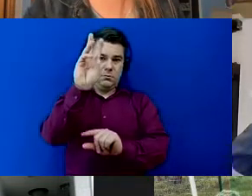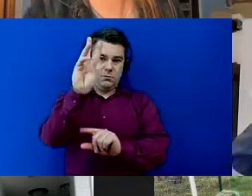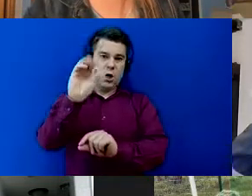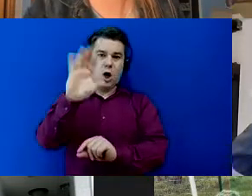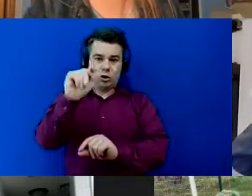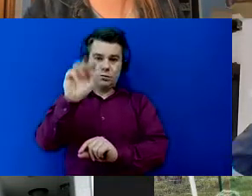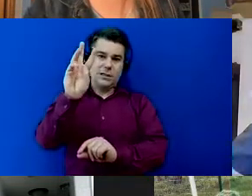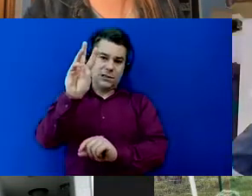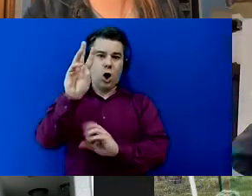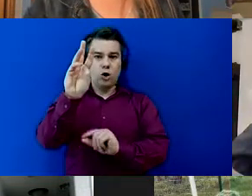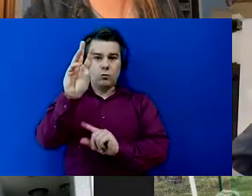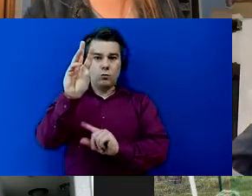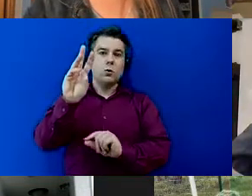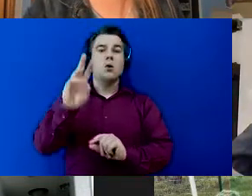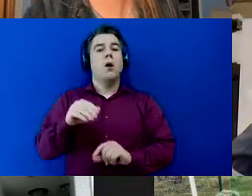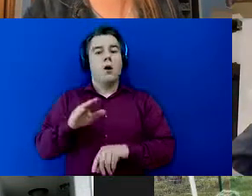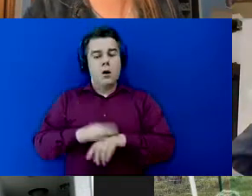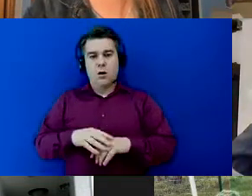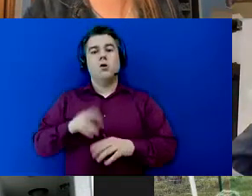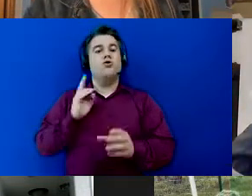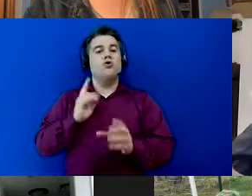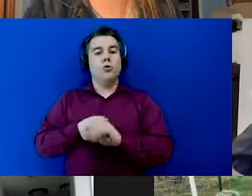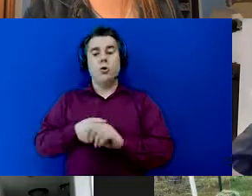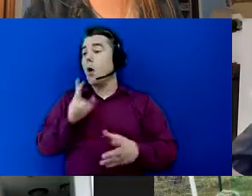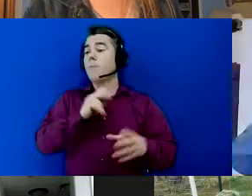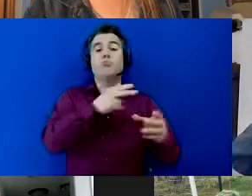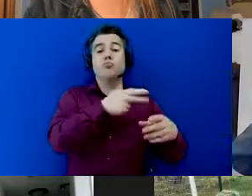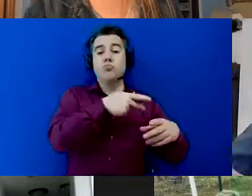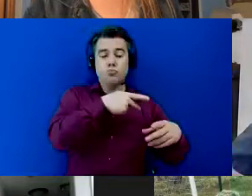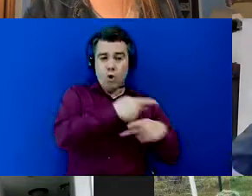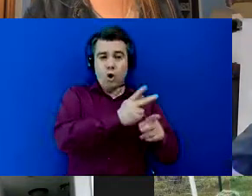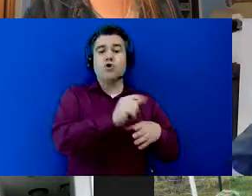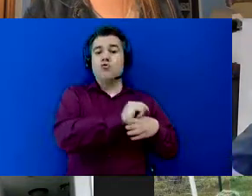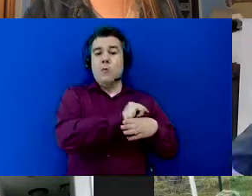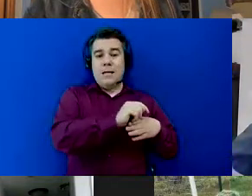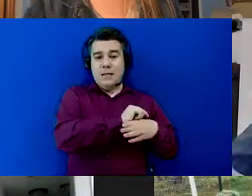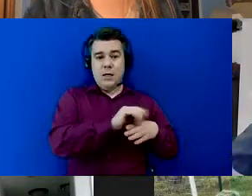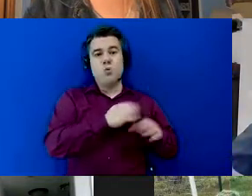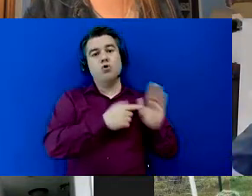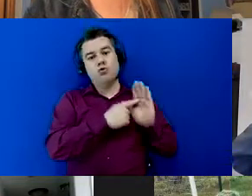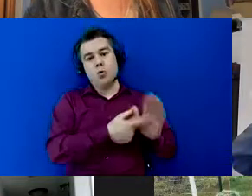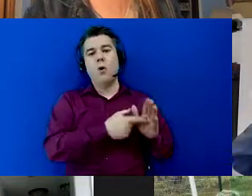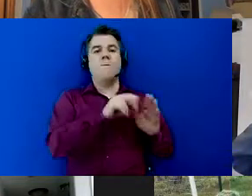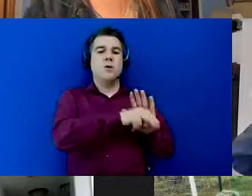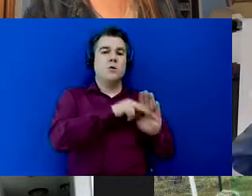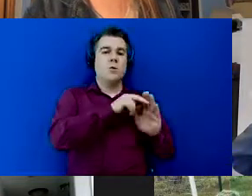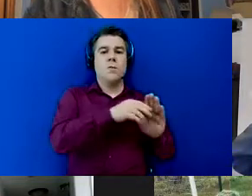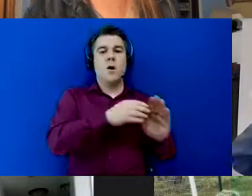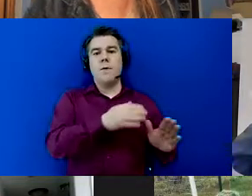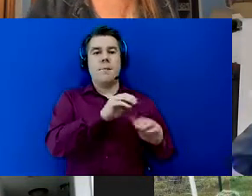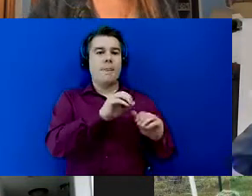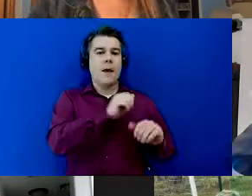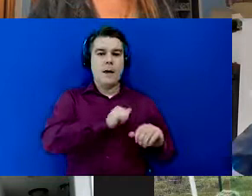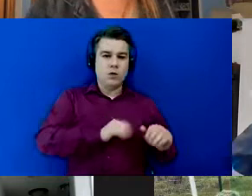product pulse join us october 6th for our product training series where we showcase videos of ambassadors who share their success challenges